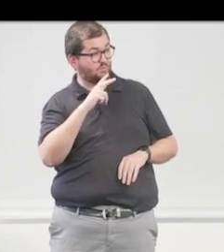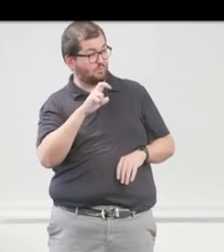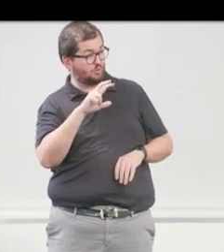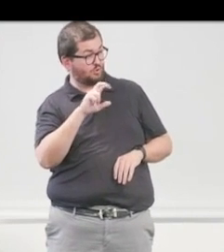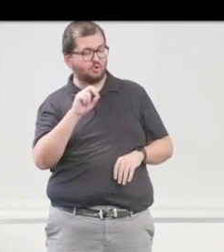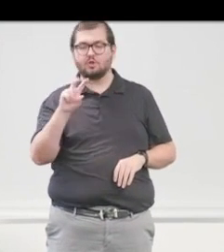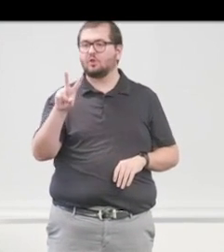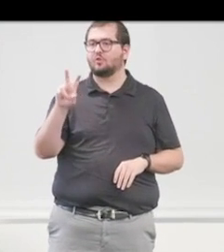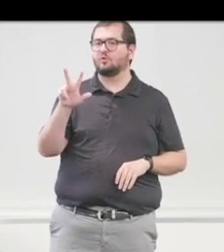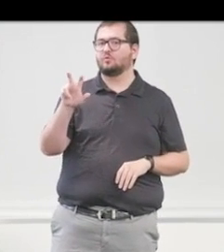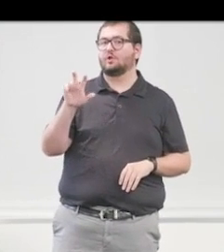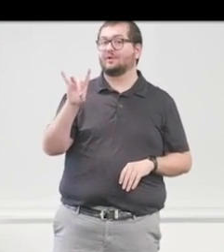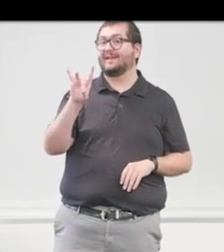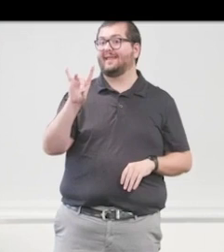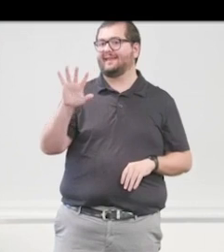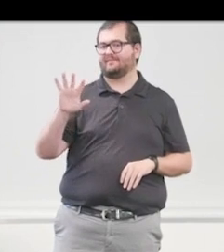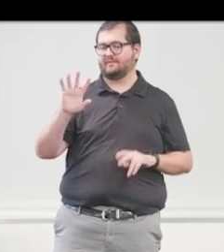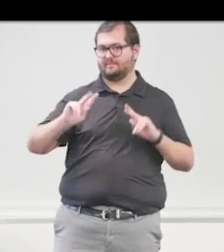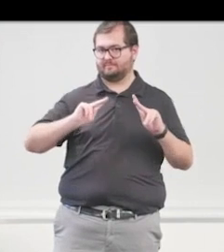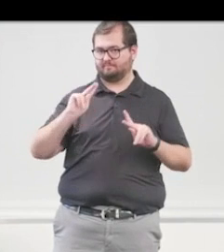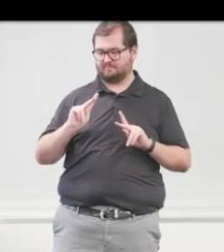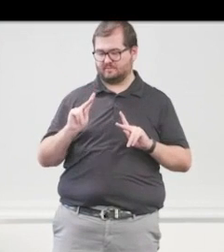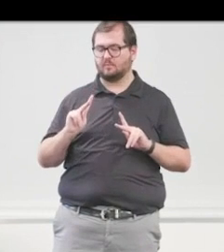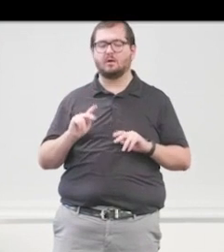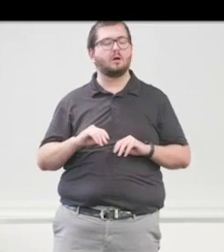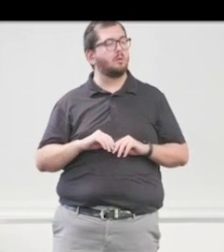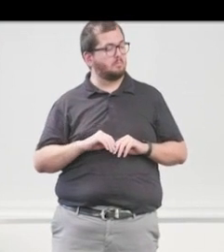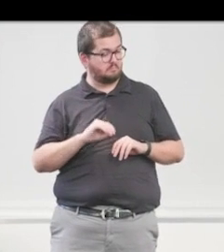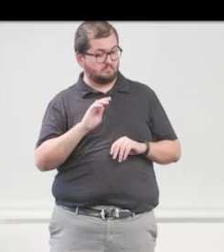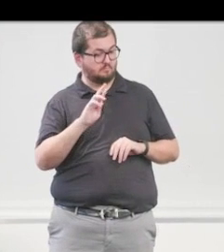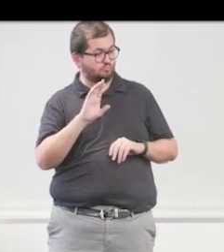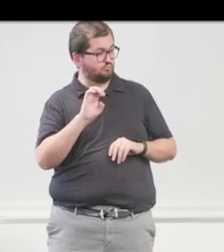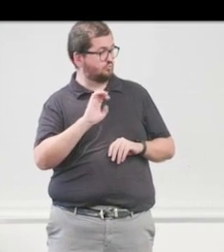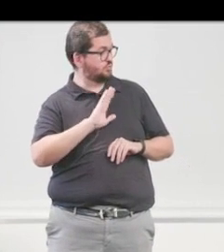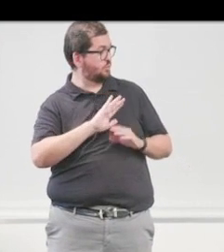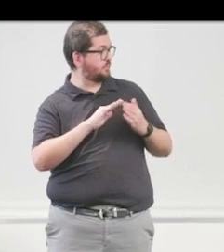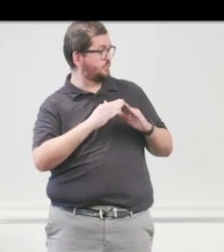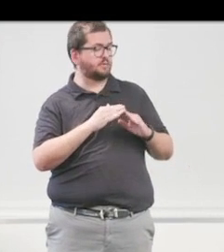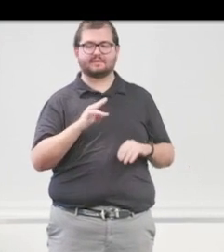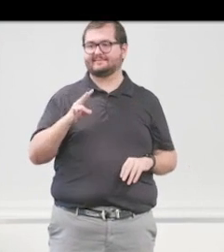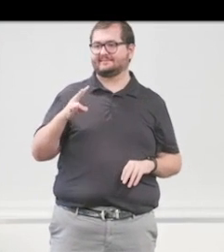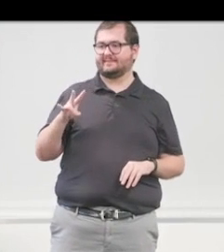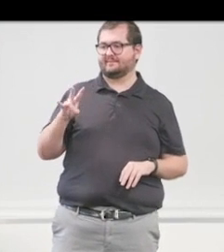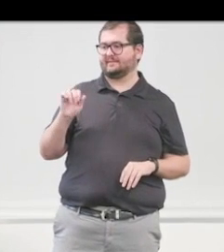residents, 333 units. Bruce, your community is how large? It's 17 acres.